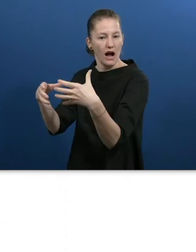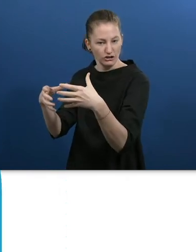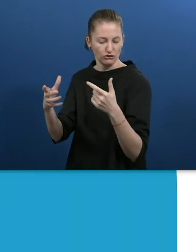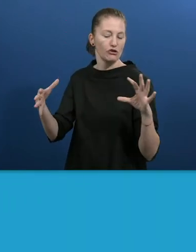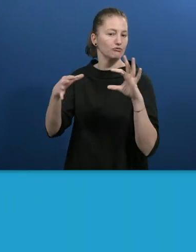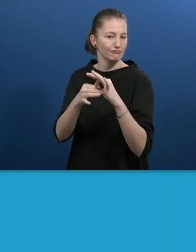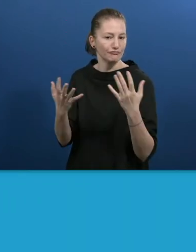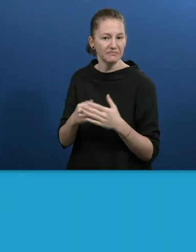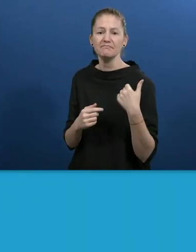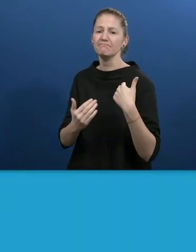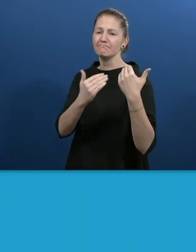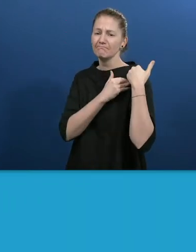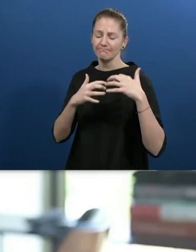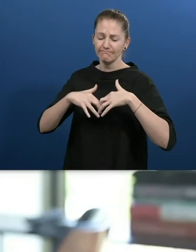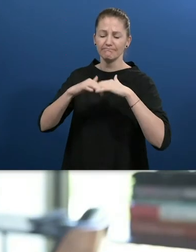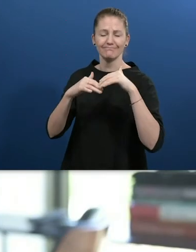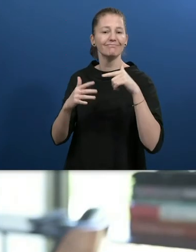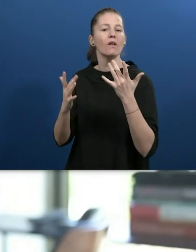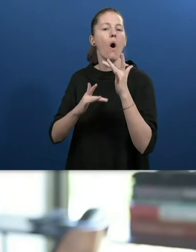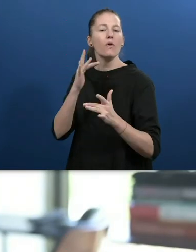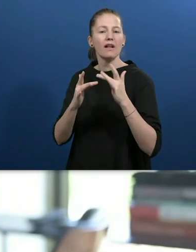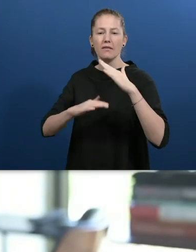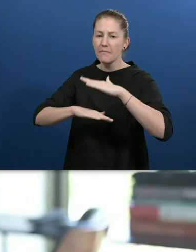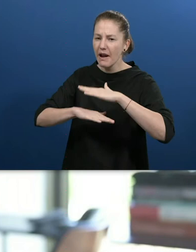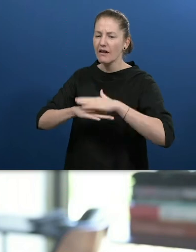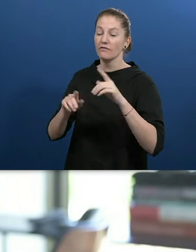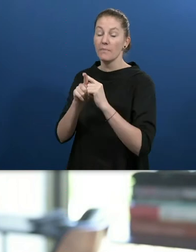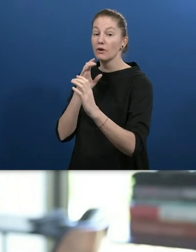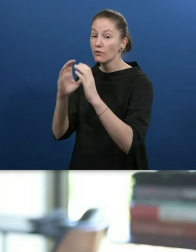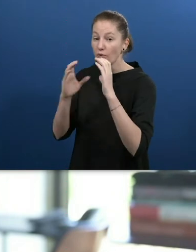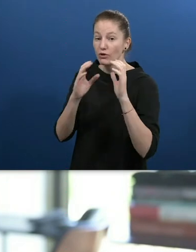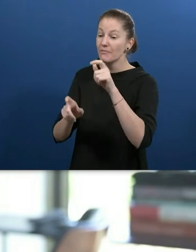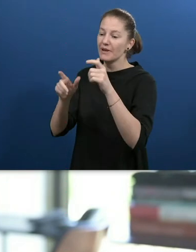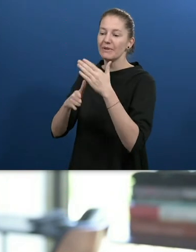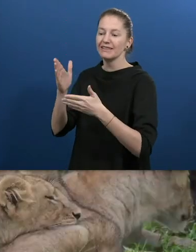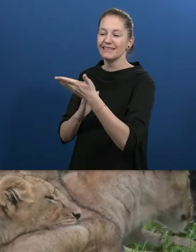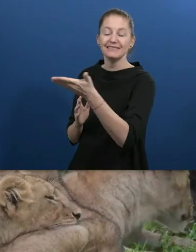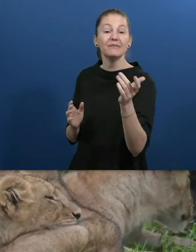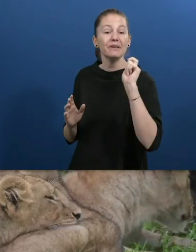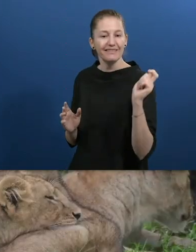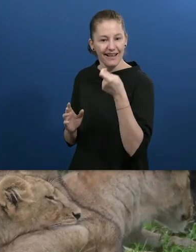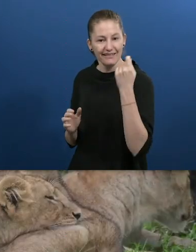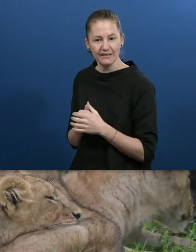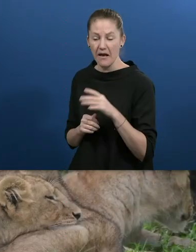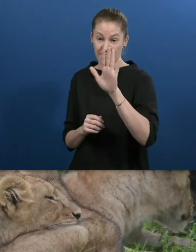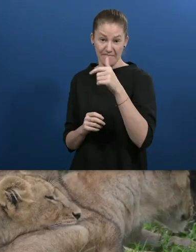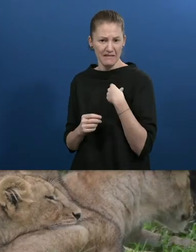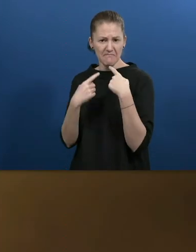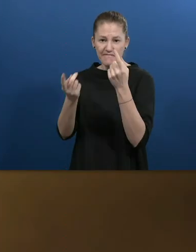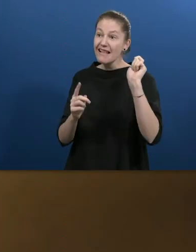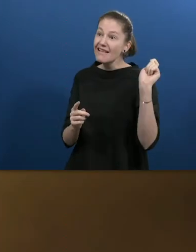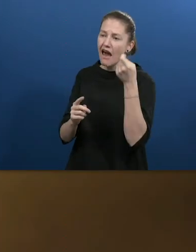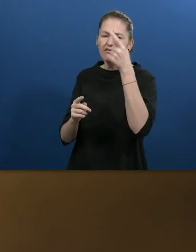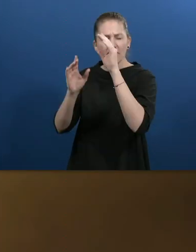online communities for persons with disability in Kenya. When I speak about Kenya, what comes to your mind? Wild animals,